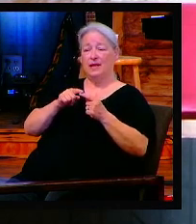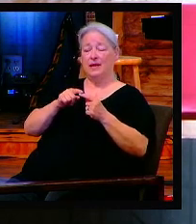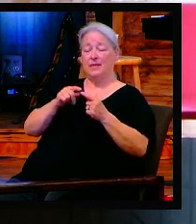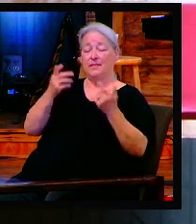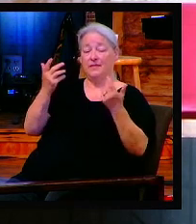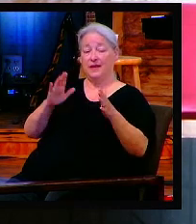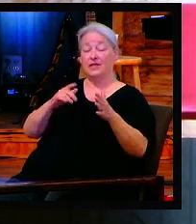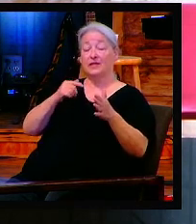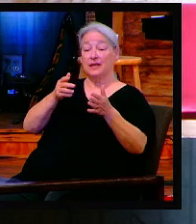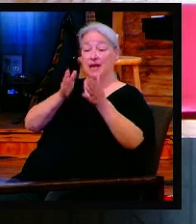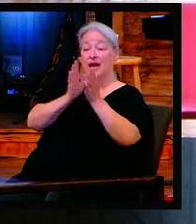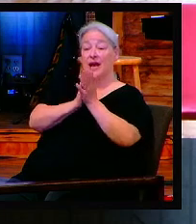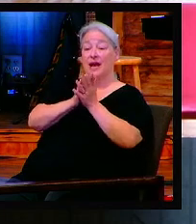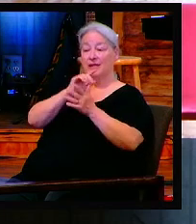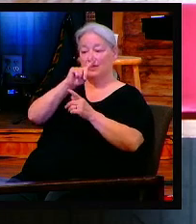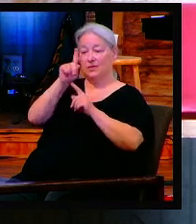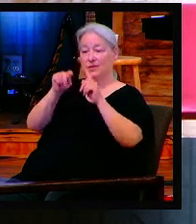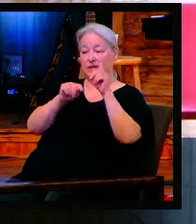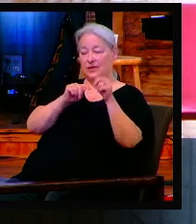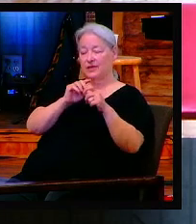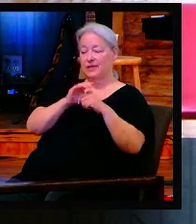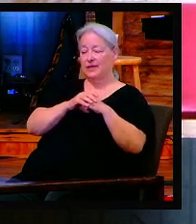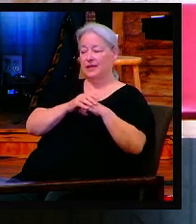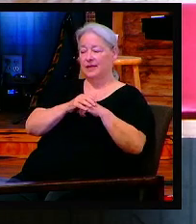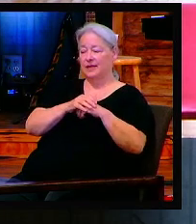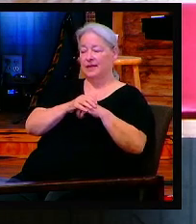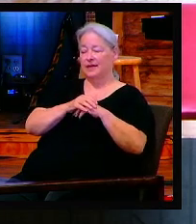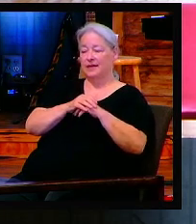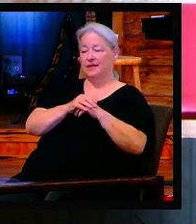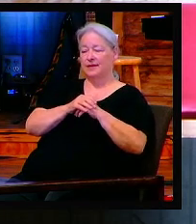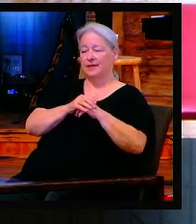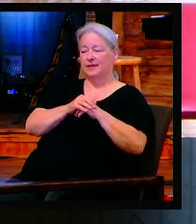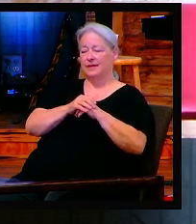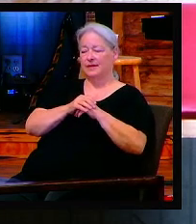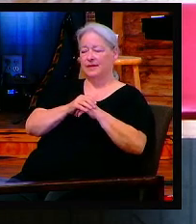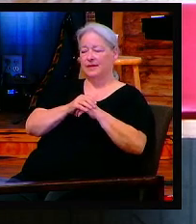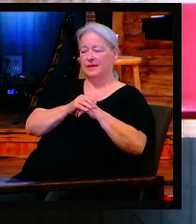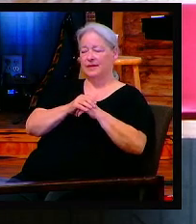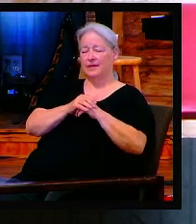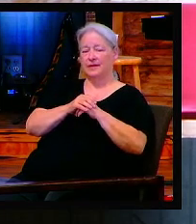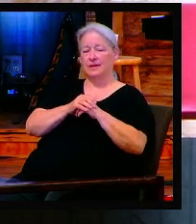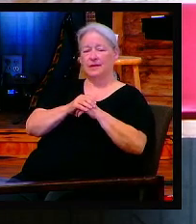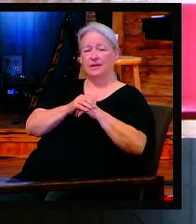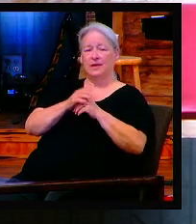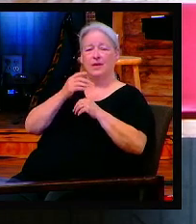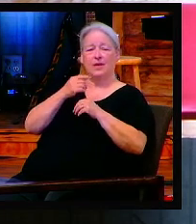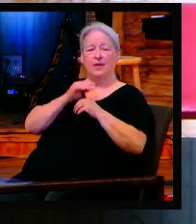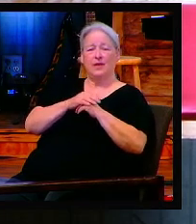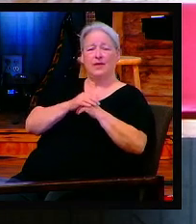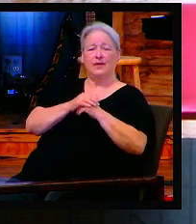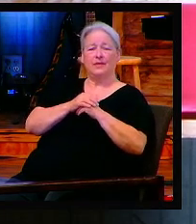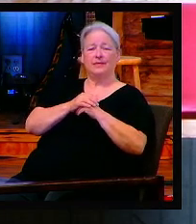But somewhere else in the Bible, hint, New Testament, this is talked about. And we have not seen it yet, but we're close.